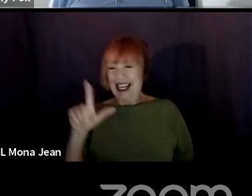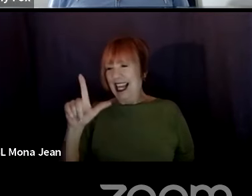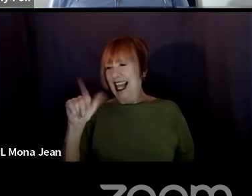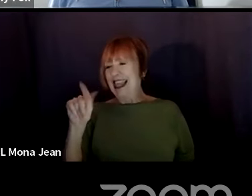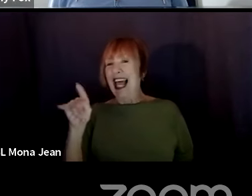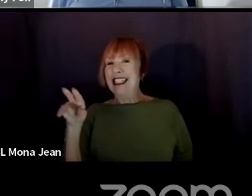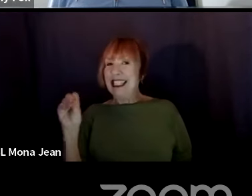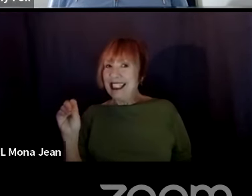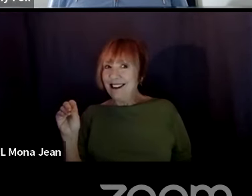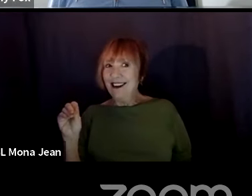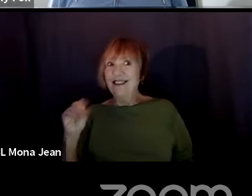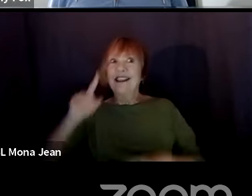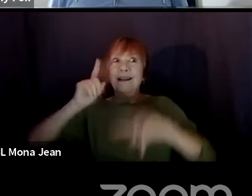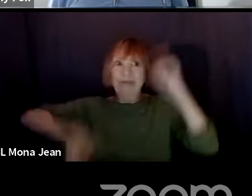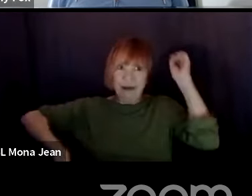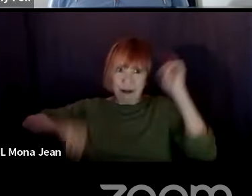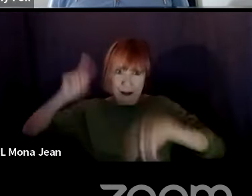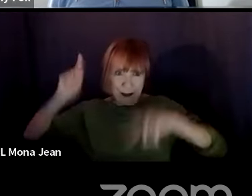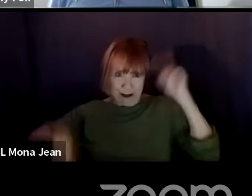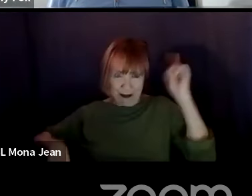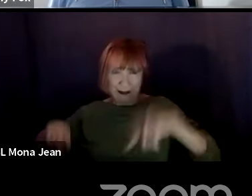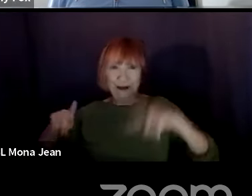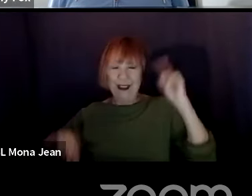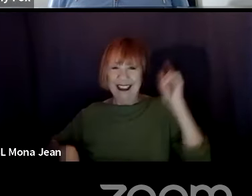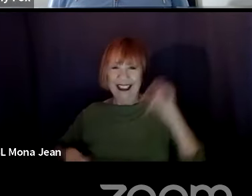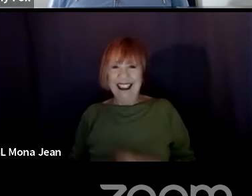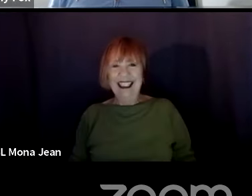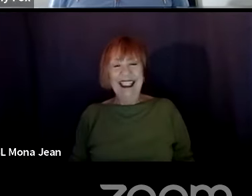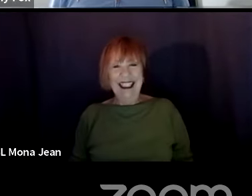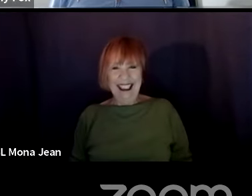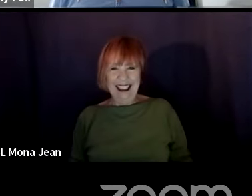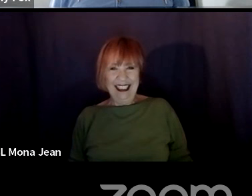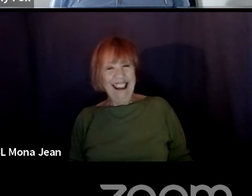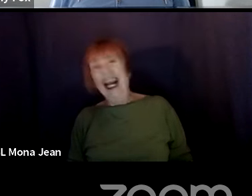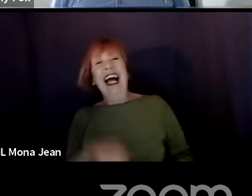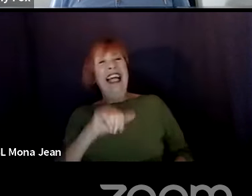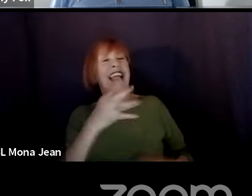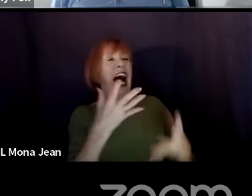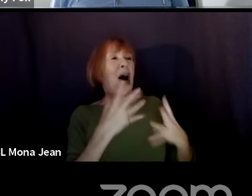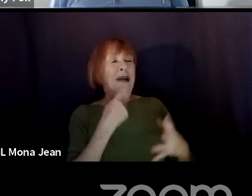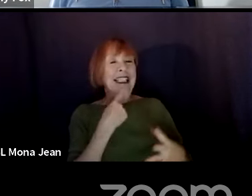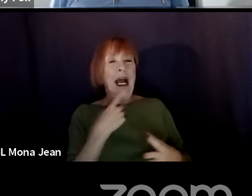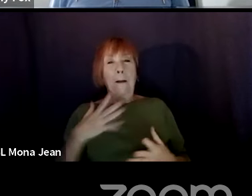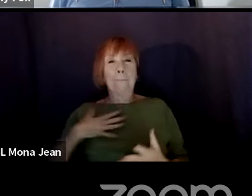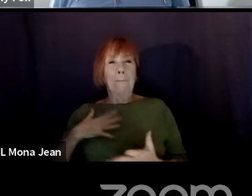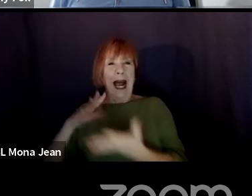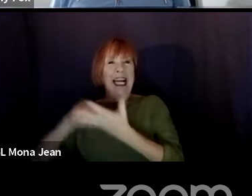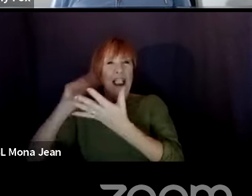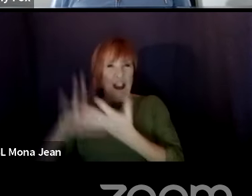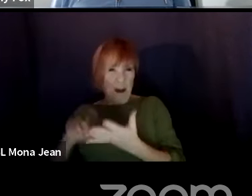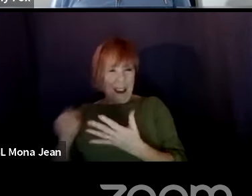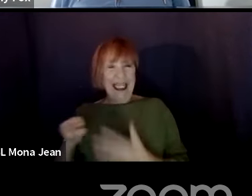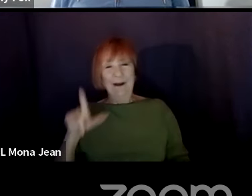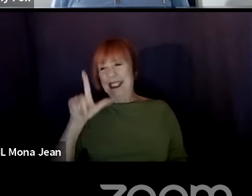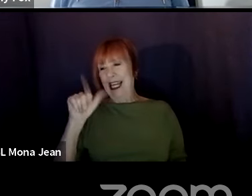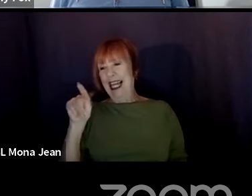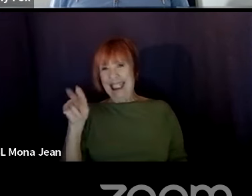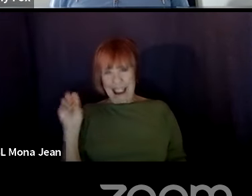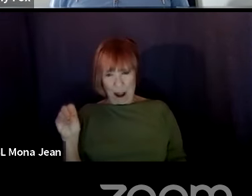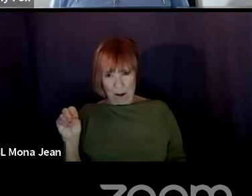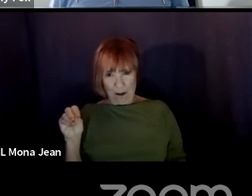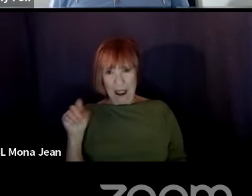come in different, uh, you know, I was about to say again, I was going to, can I just jump in? I had a student, he, he was Latino and he was,